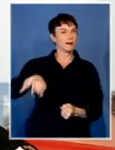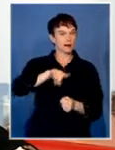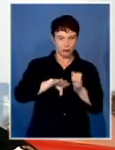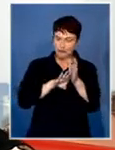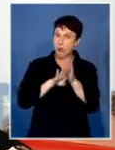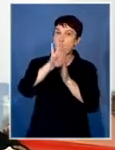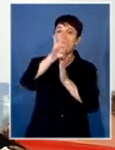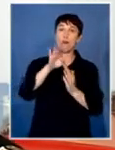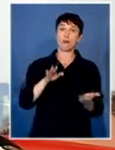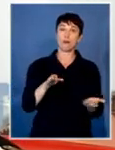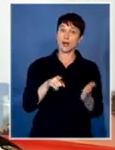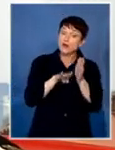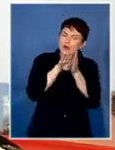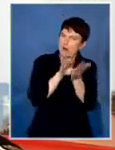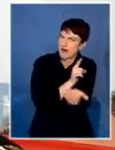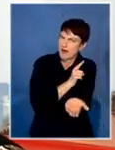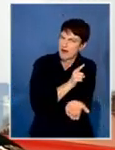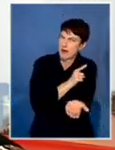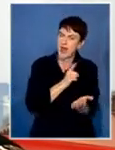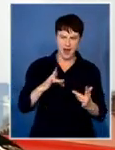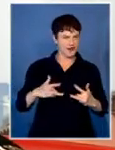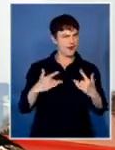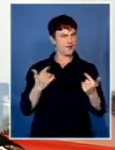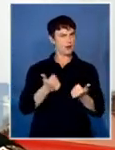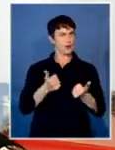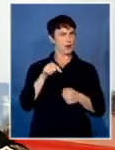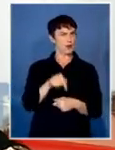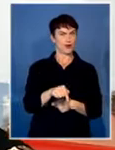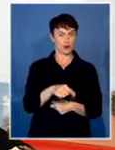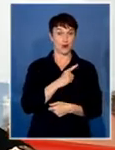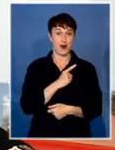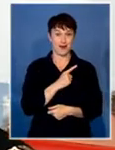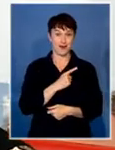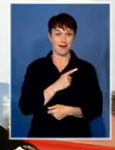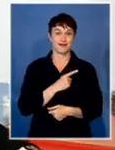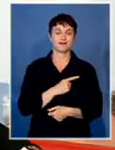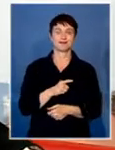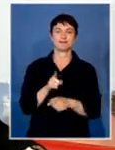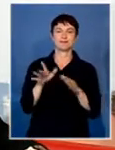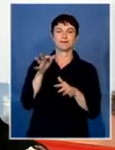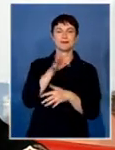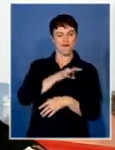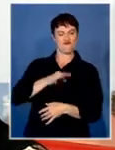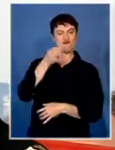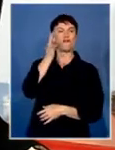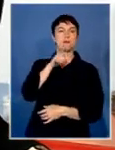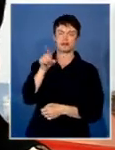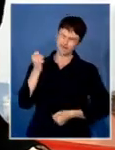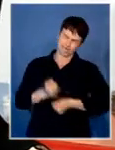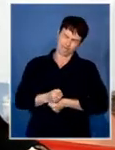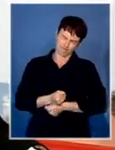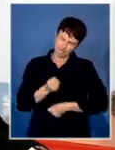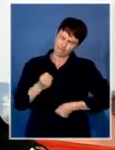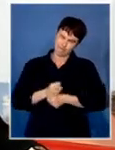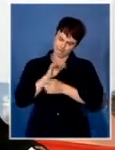in because of the good men and women in the public service who have done the work in a very, very meticulous way, albeit the